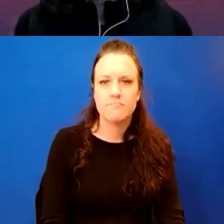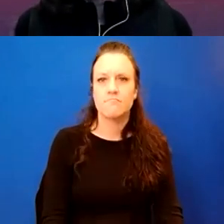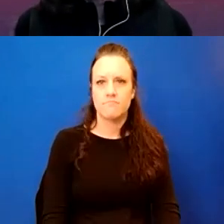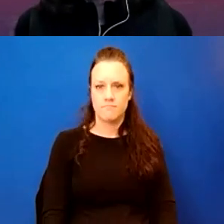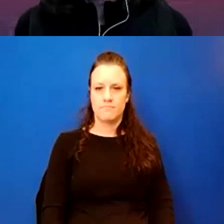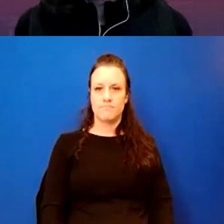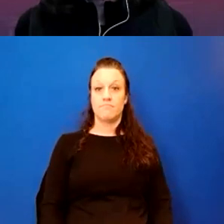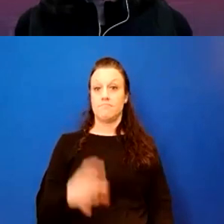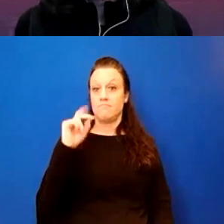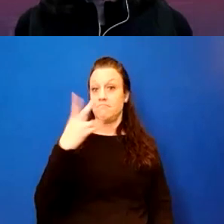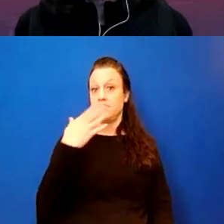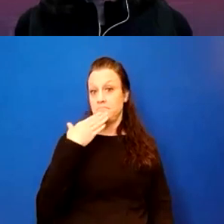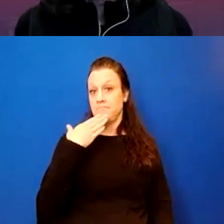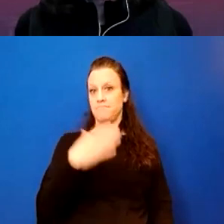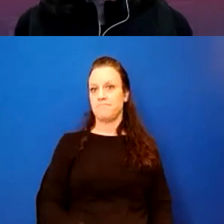All right. Thank you.